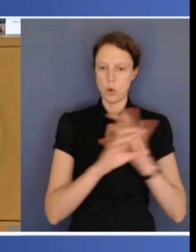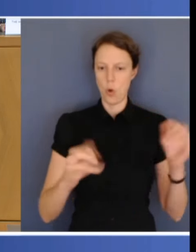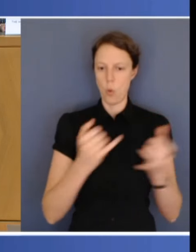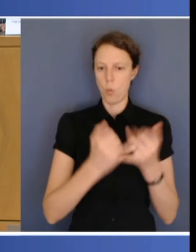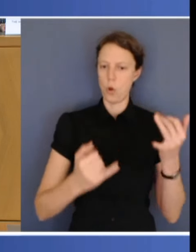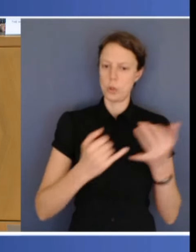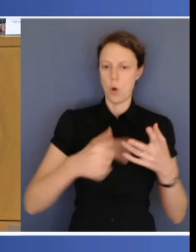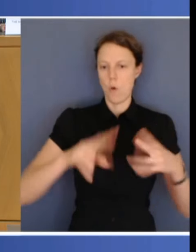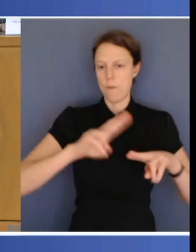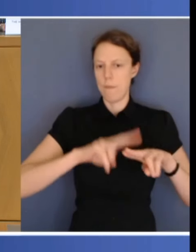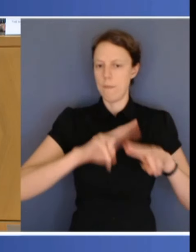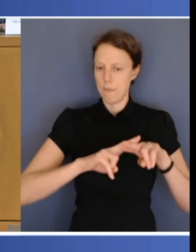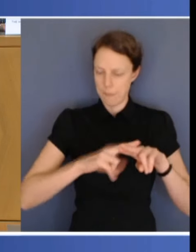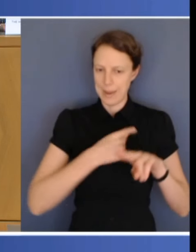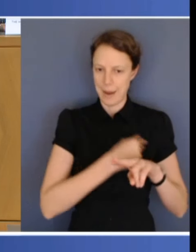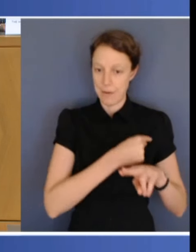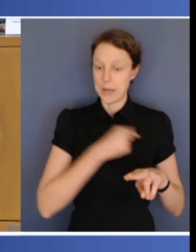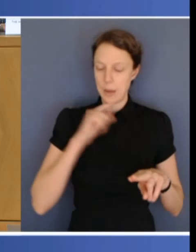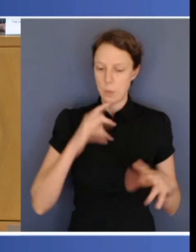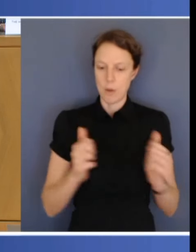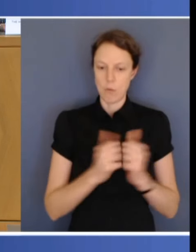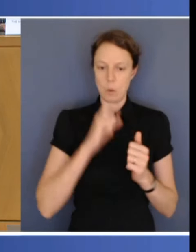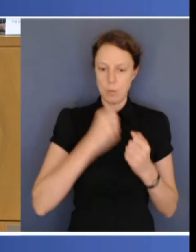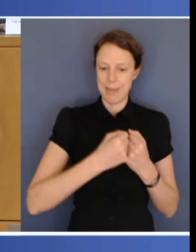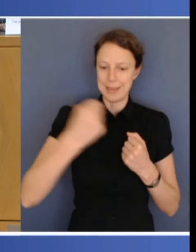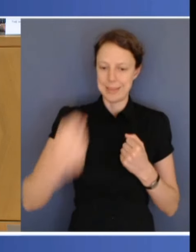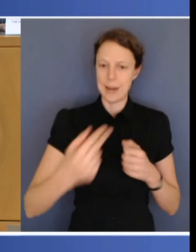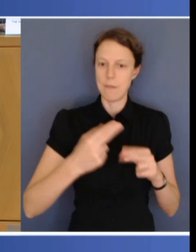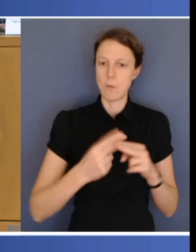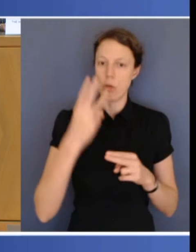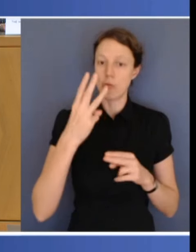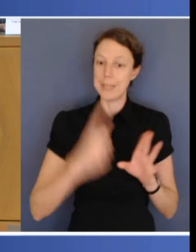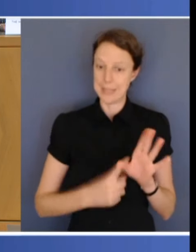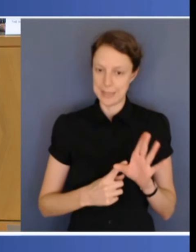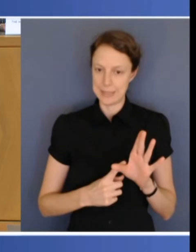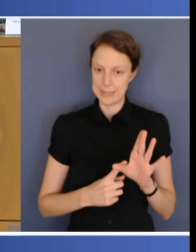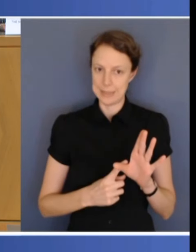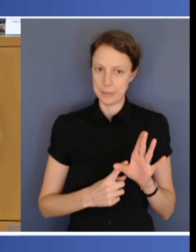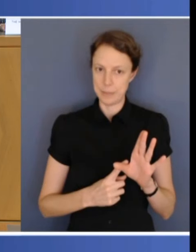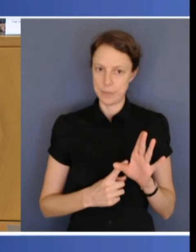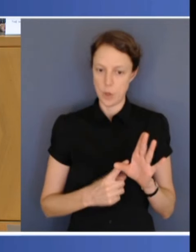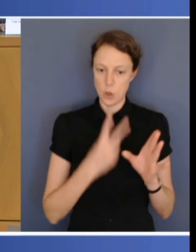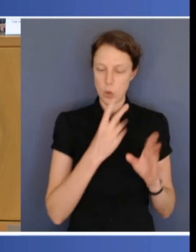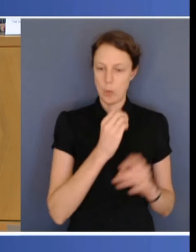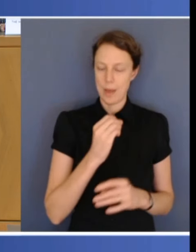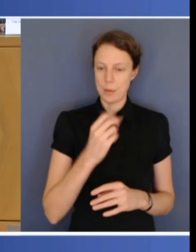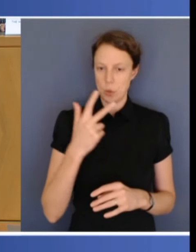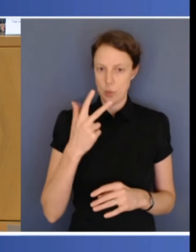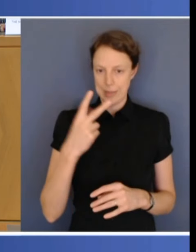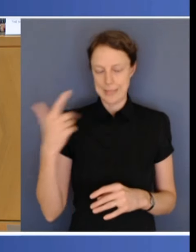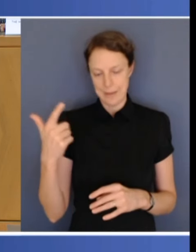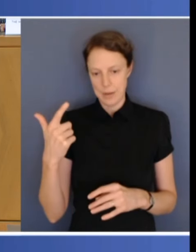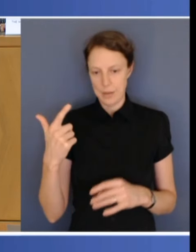Guarantee in its current form for three years, from 2027-28. This ensures that